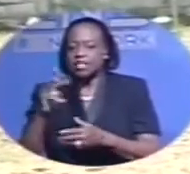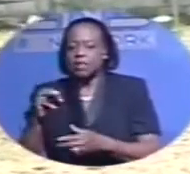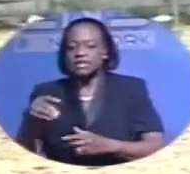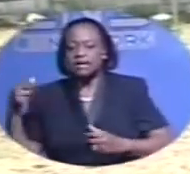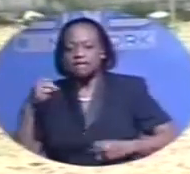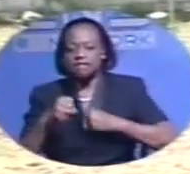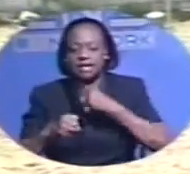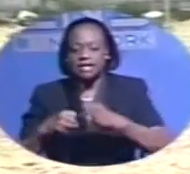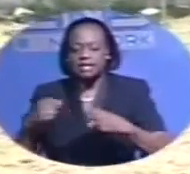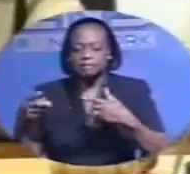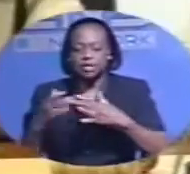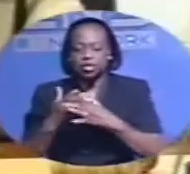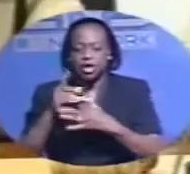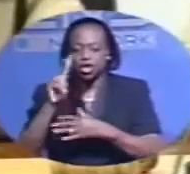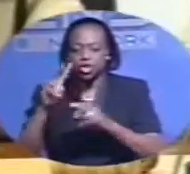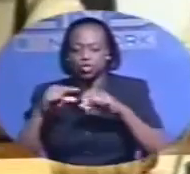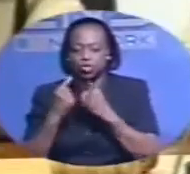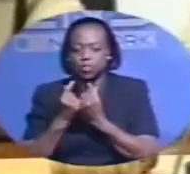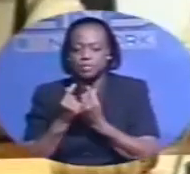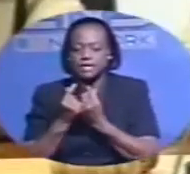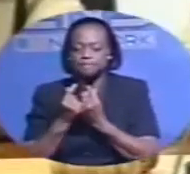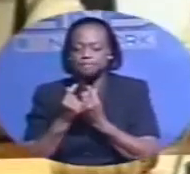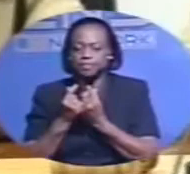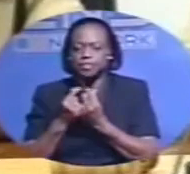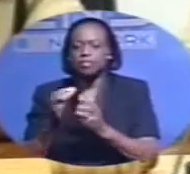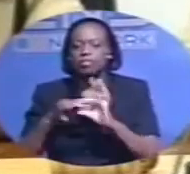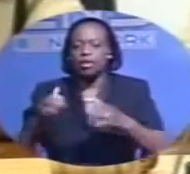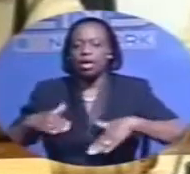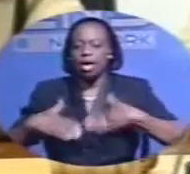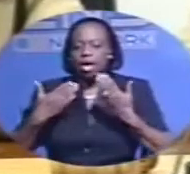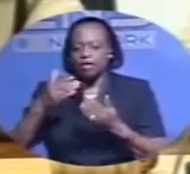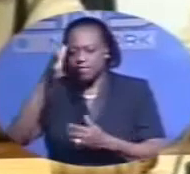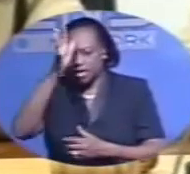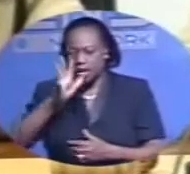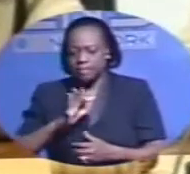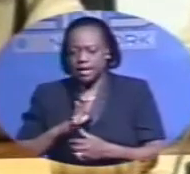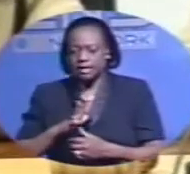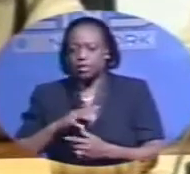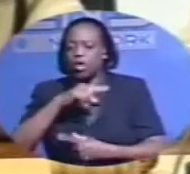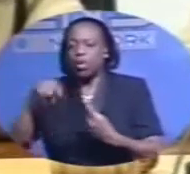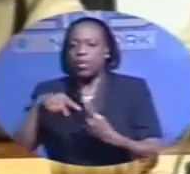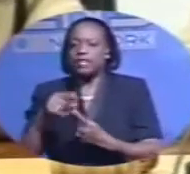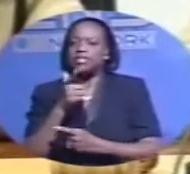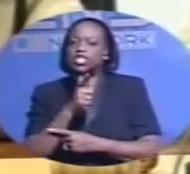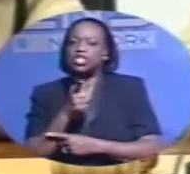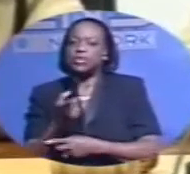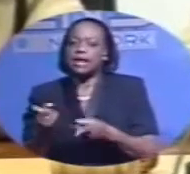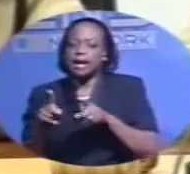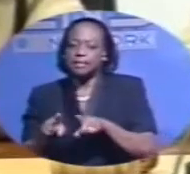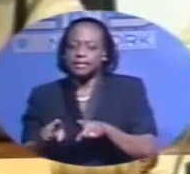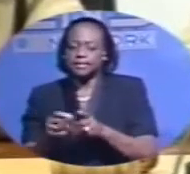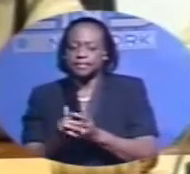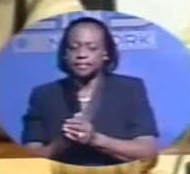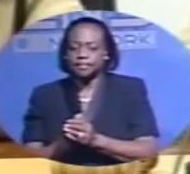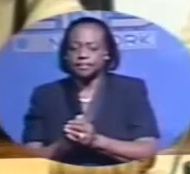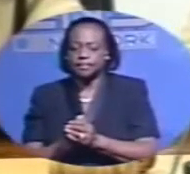two groups of young men when this shooting took place.